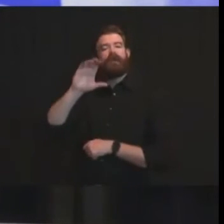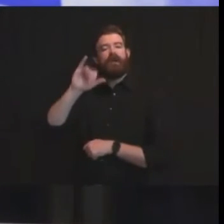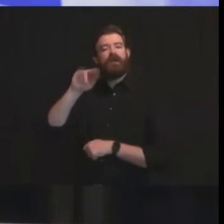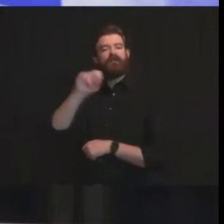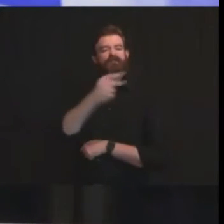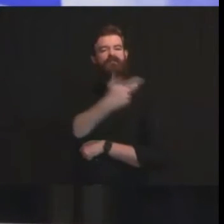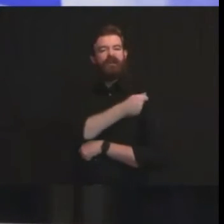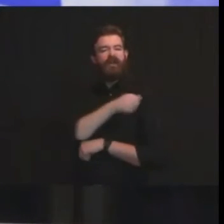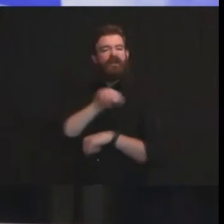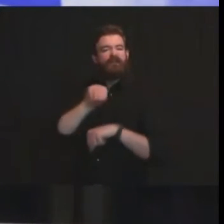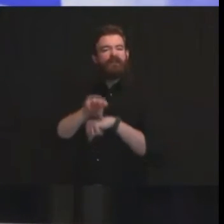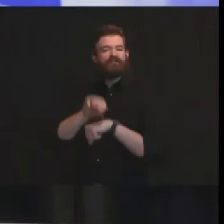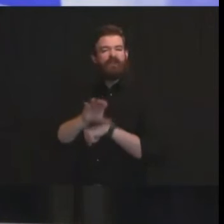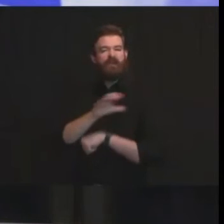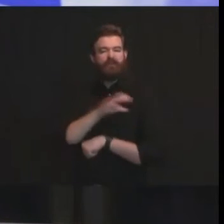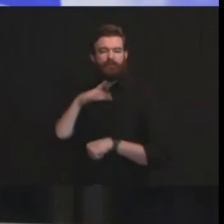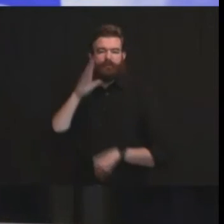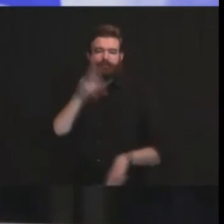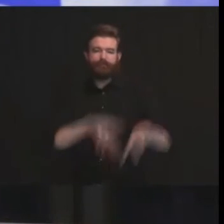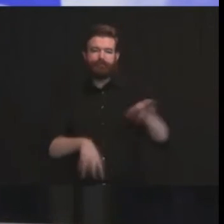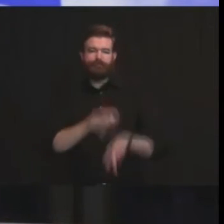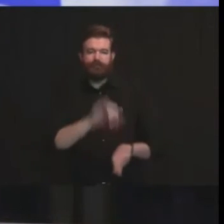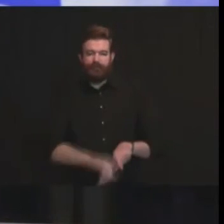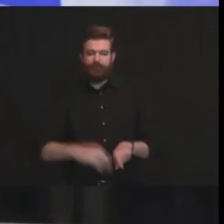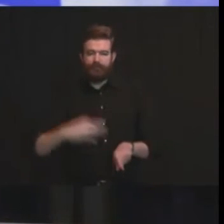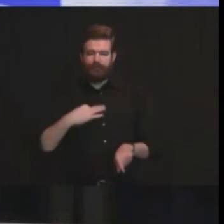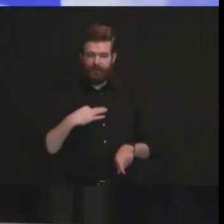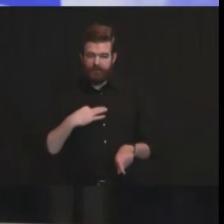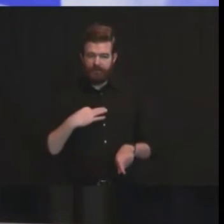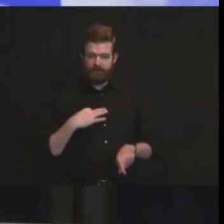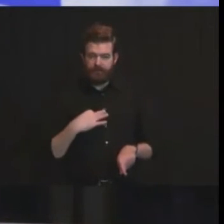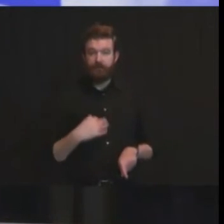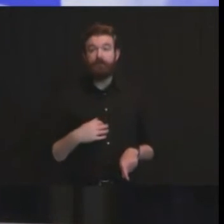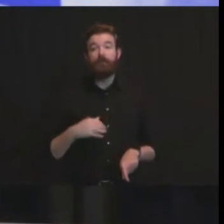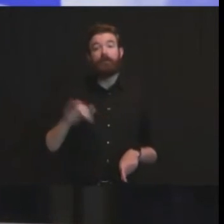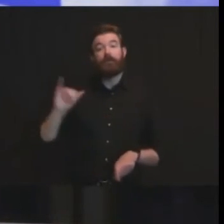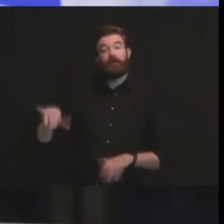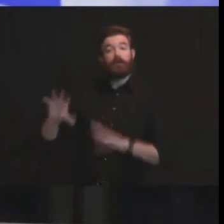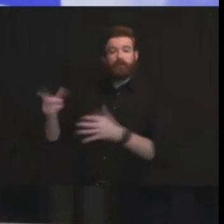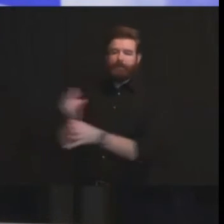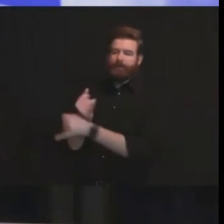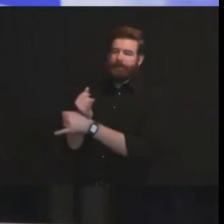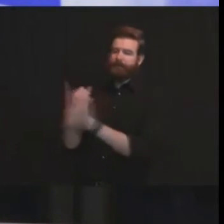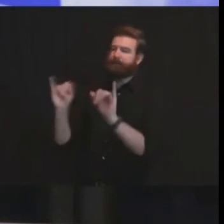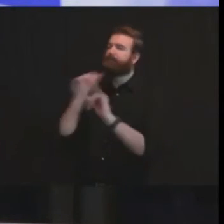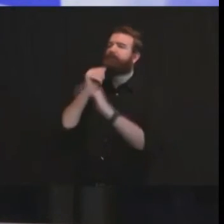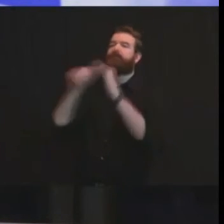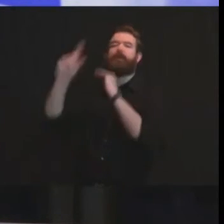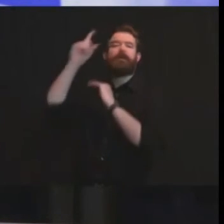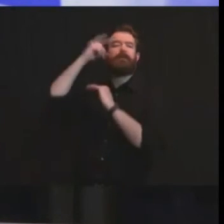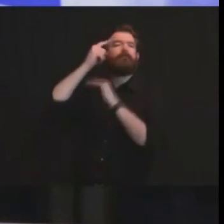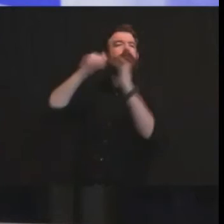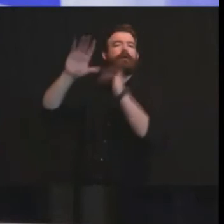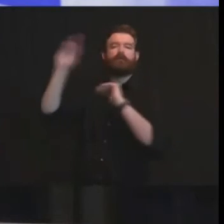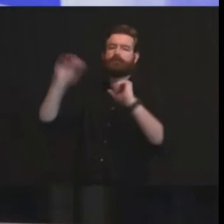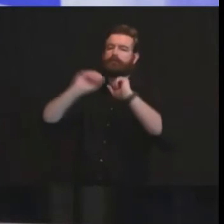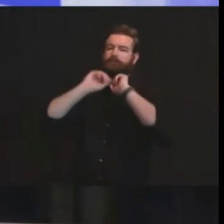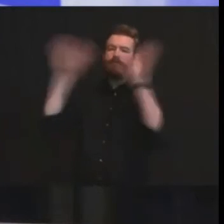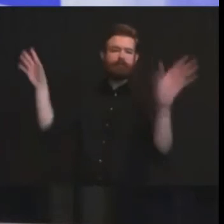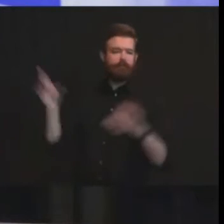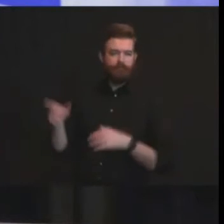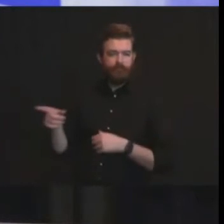is an independent group of experts that advises the fda this group which includes scientists physicians